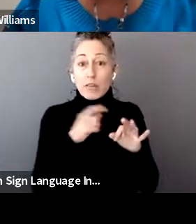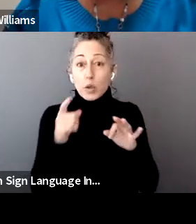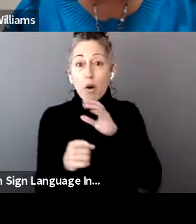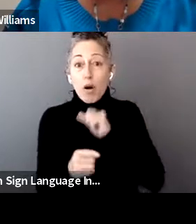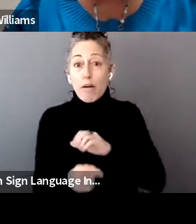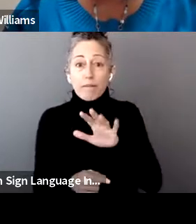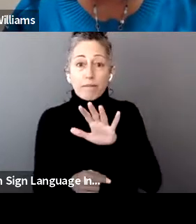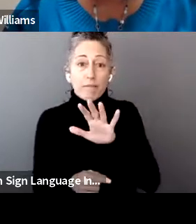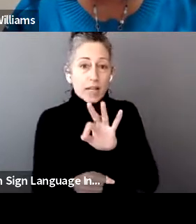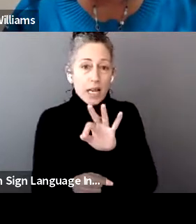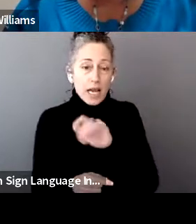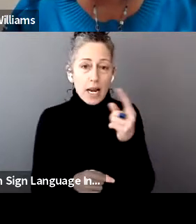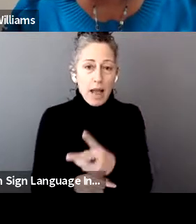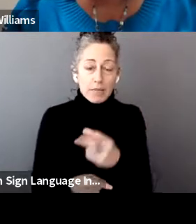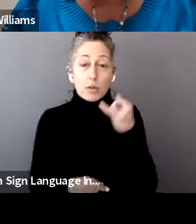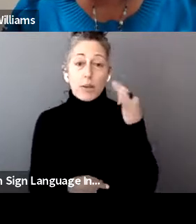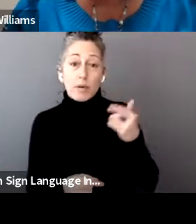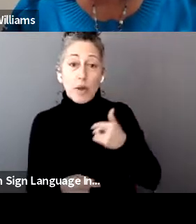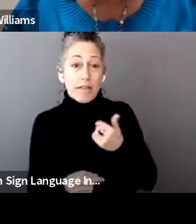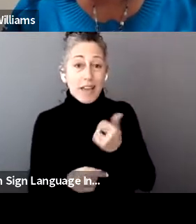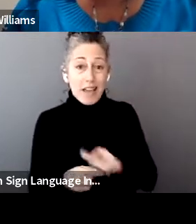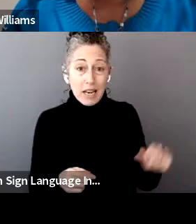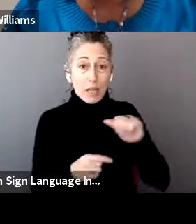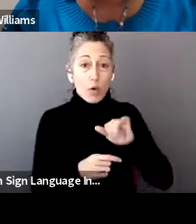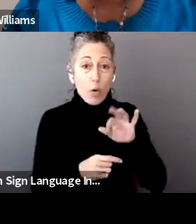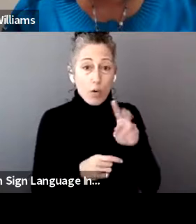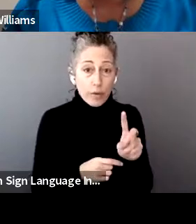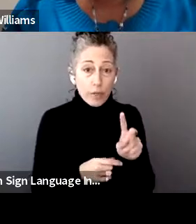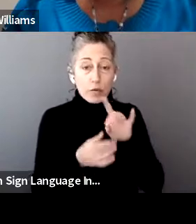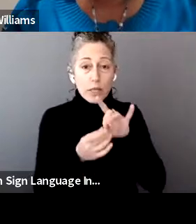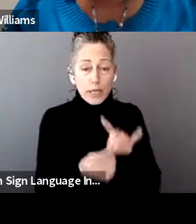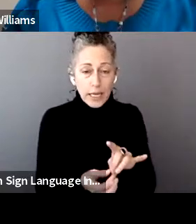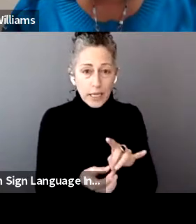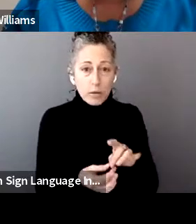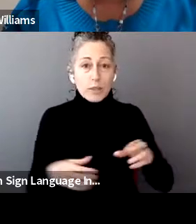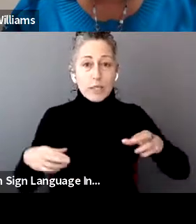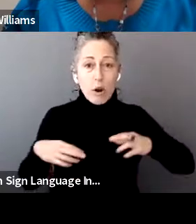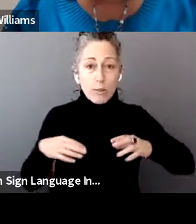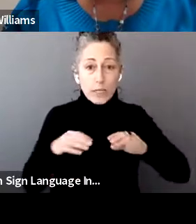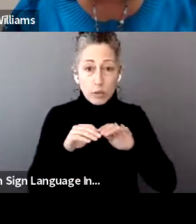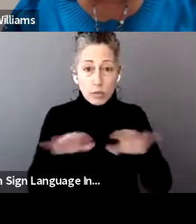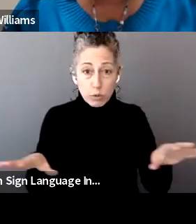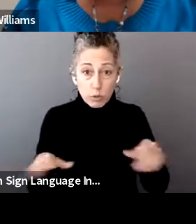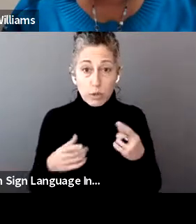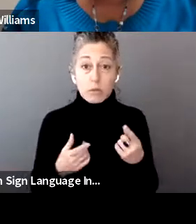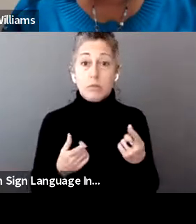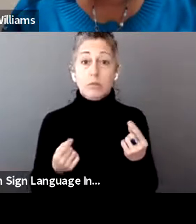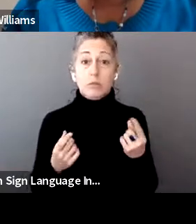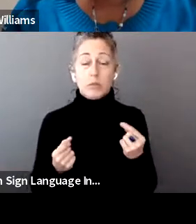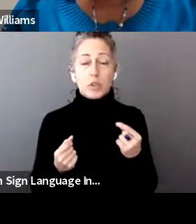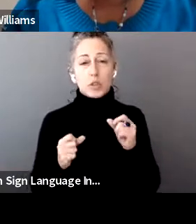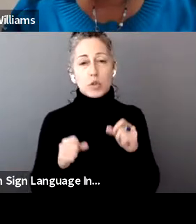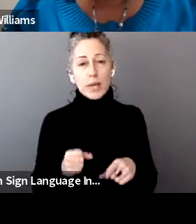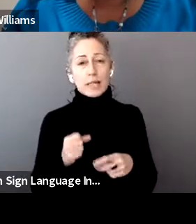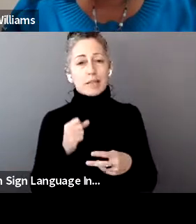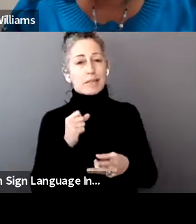So if you have any type of COVID-related retirement distribution, you can save your penalty. Your